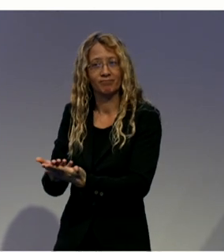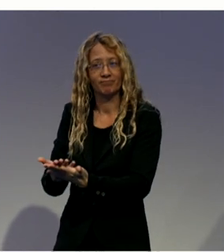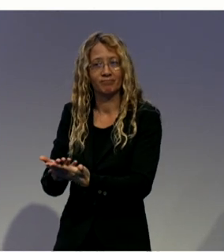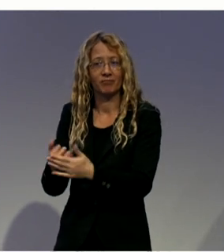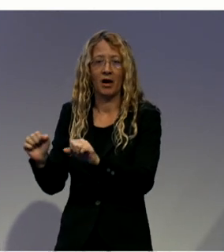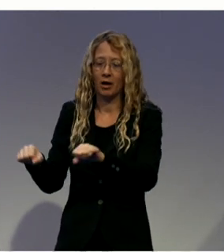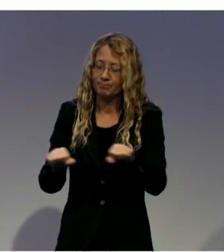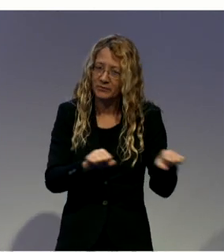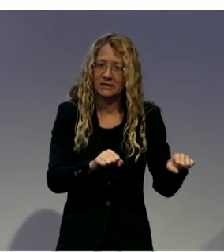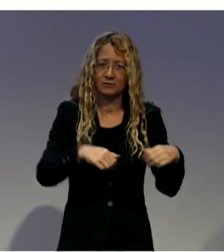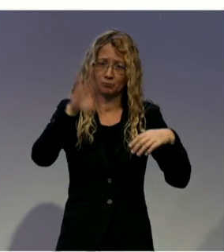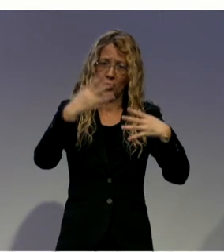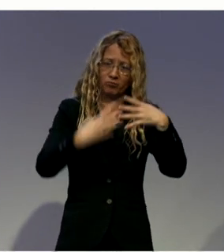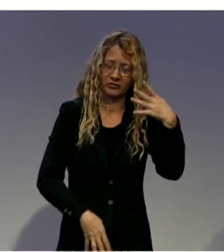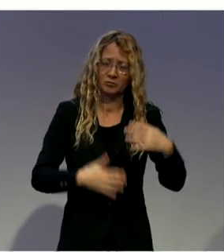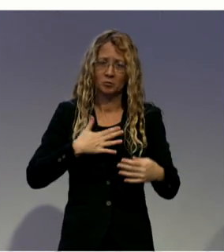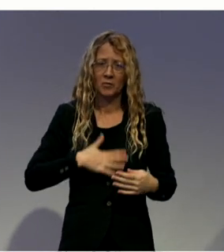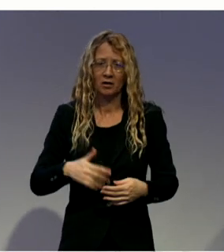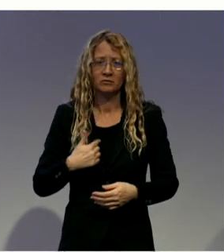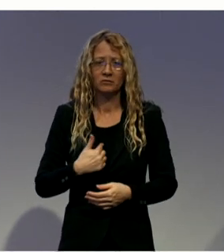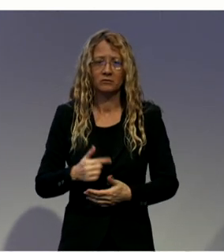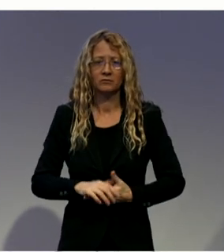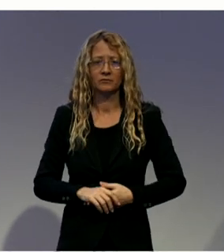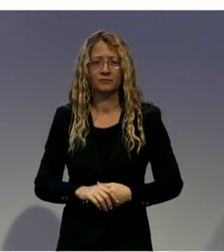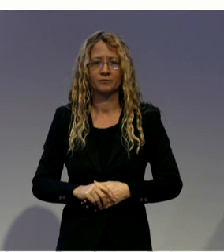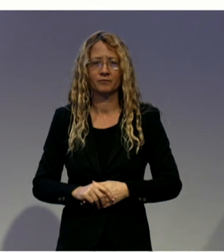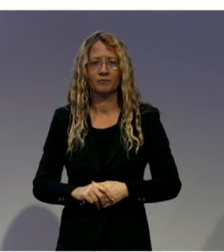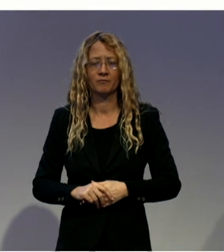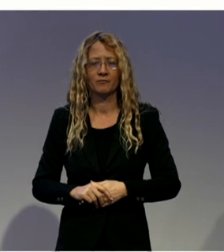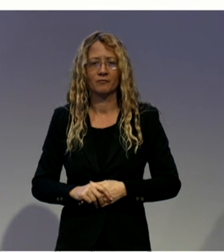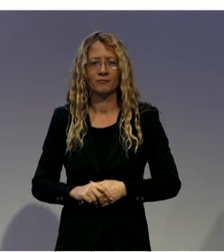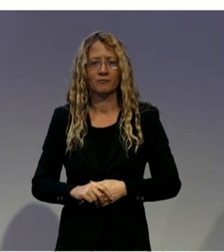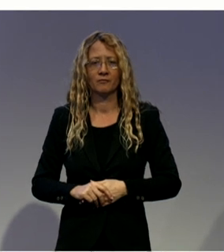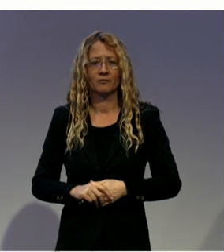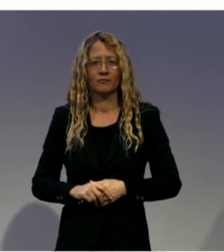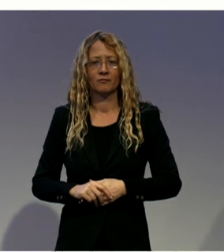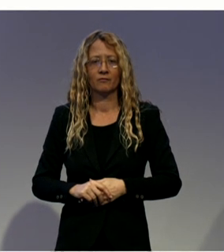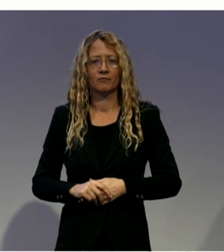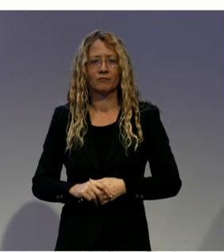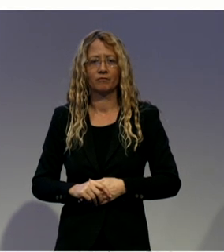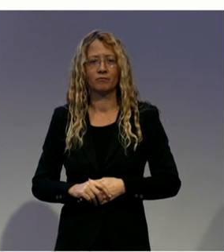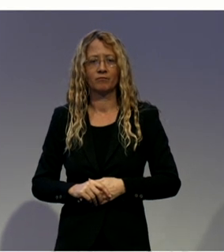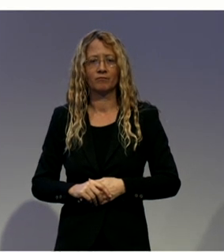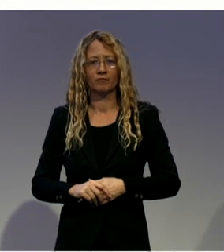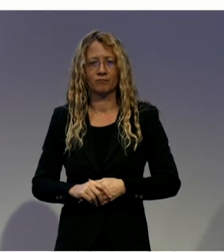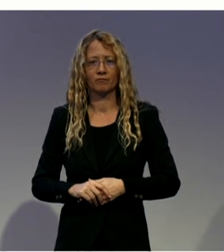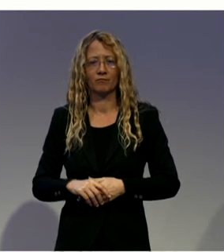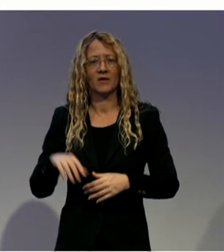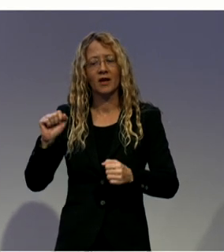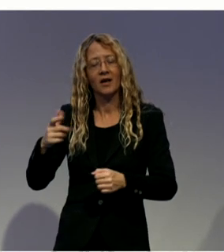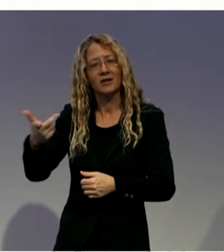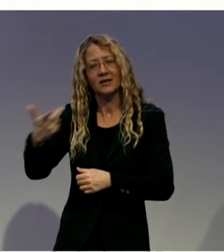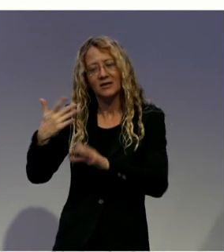We conduct comprehensive intakes with each client to develop relationships with them and get a better